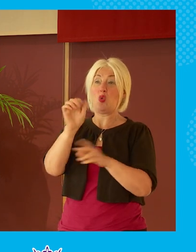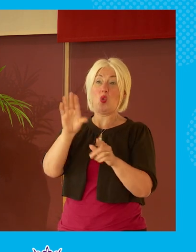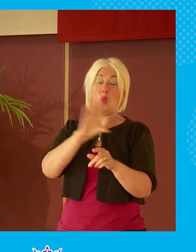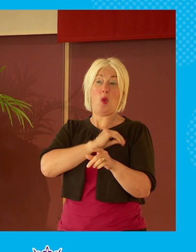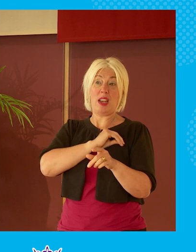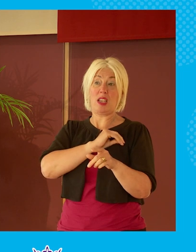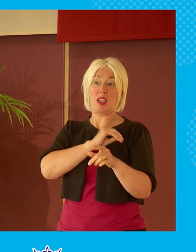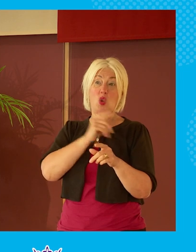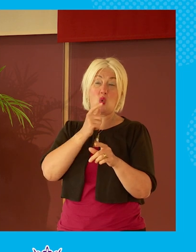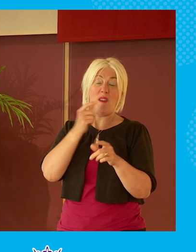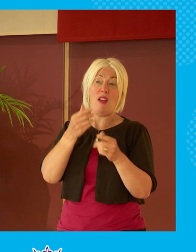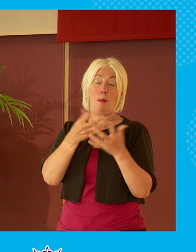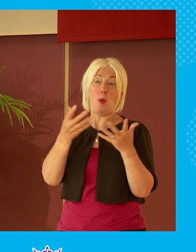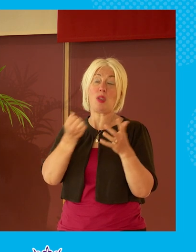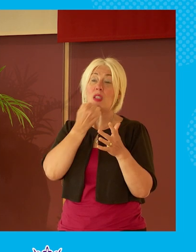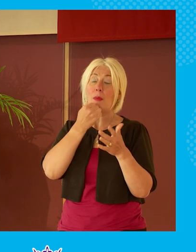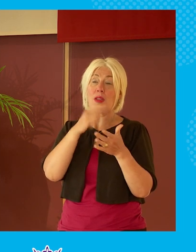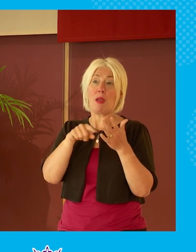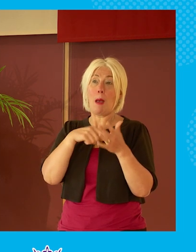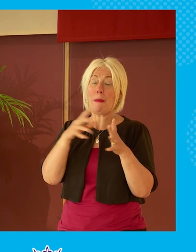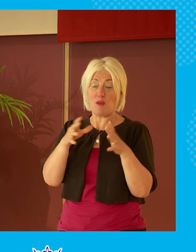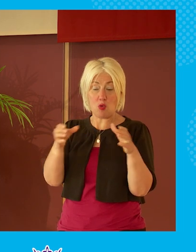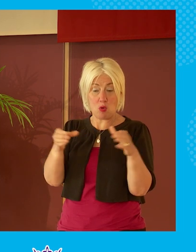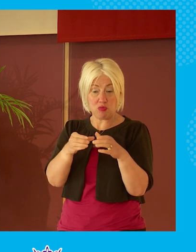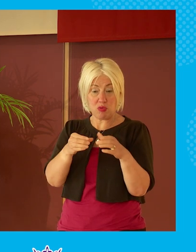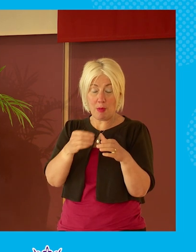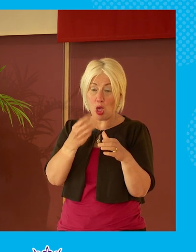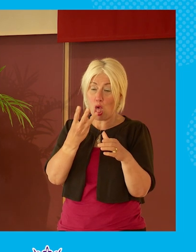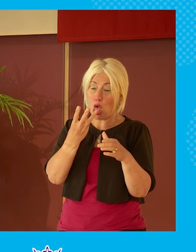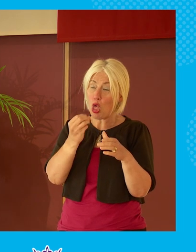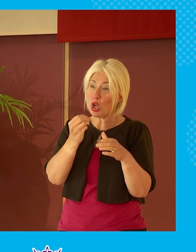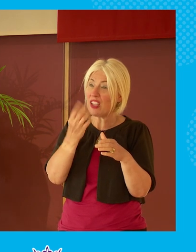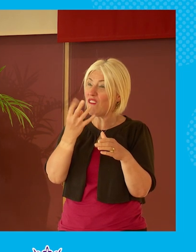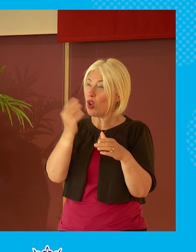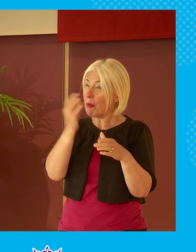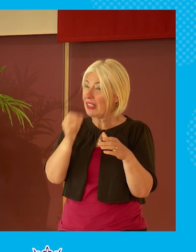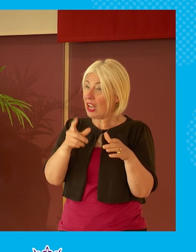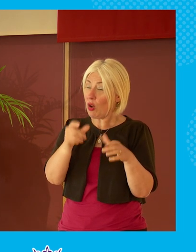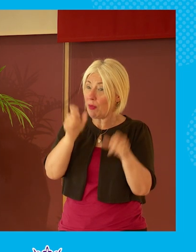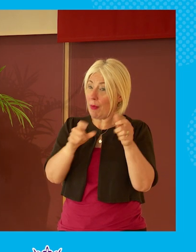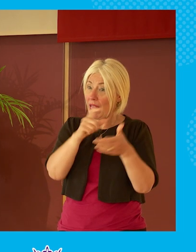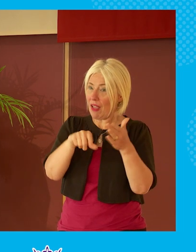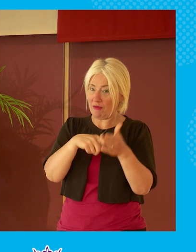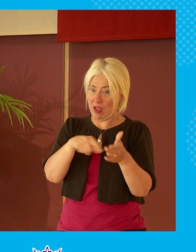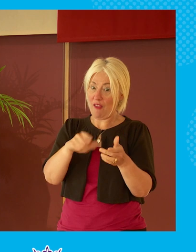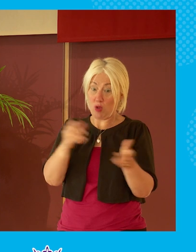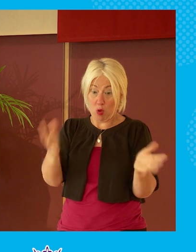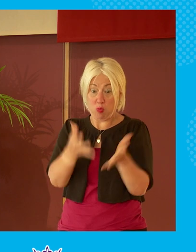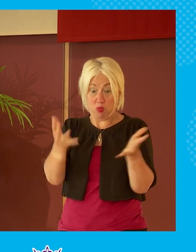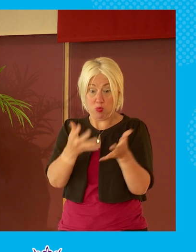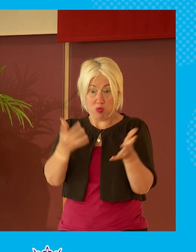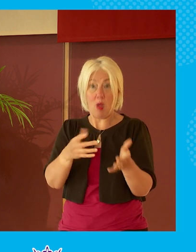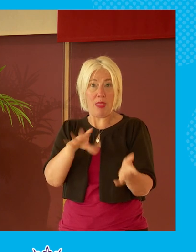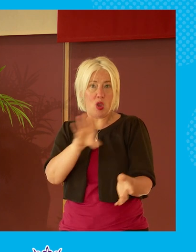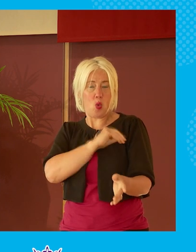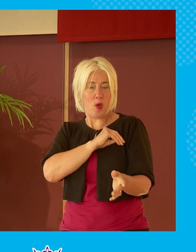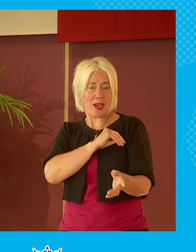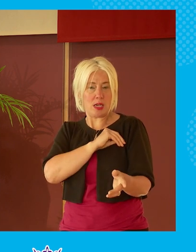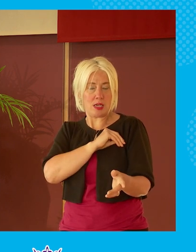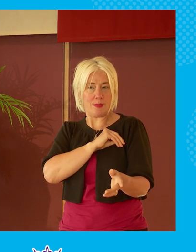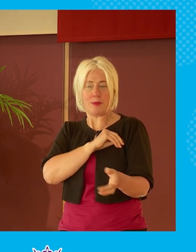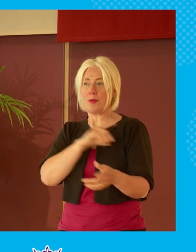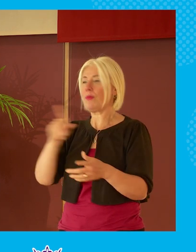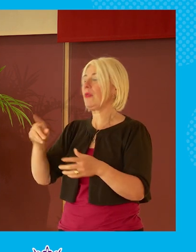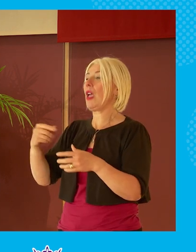say motivate um a small maybe 30 percent 40 percent of the electorate you know you're you're home in a boat i represent a seat that's that